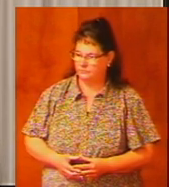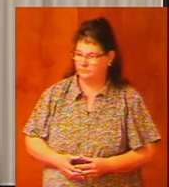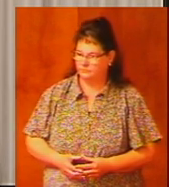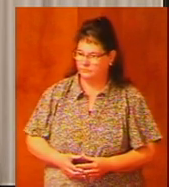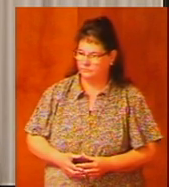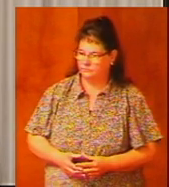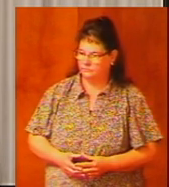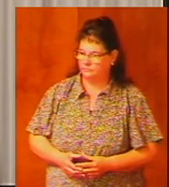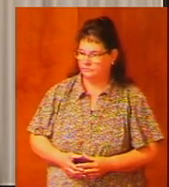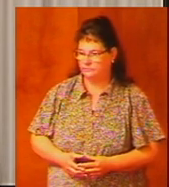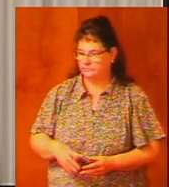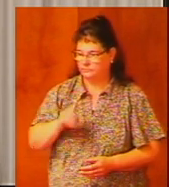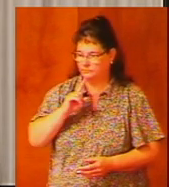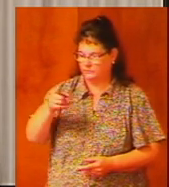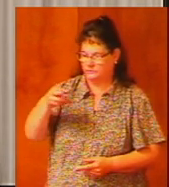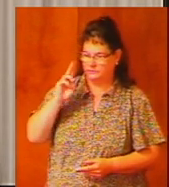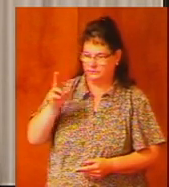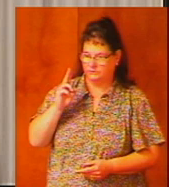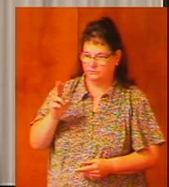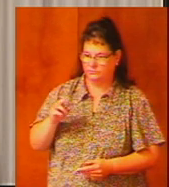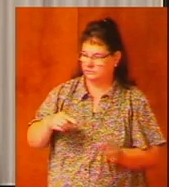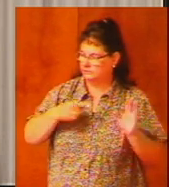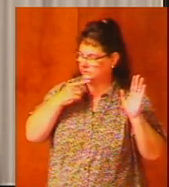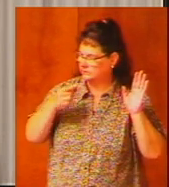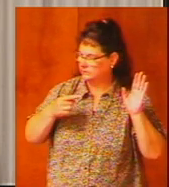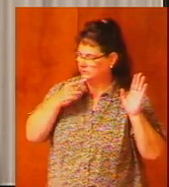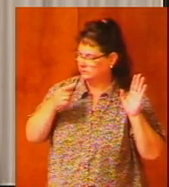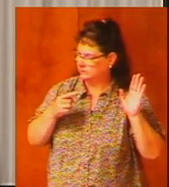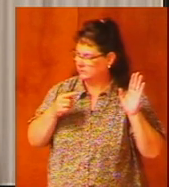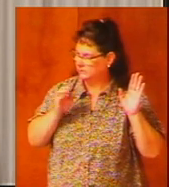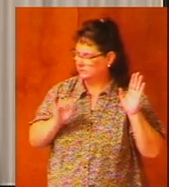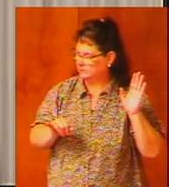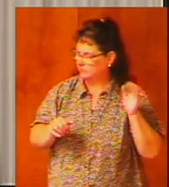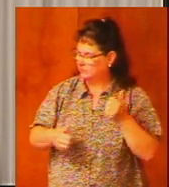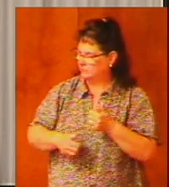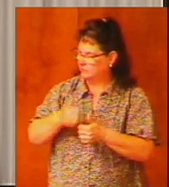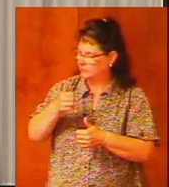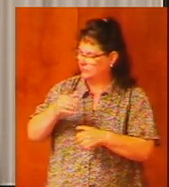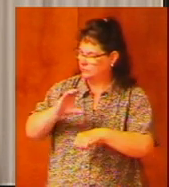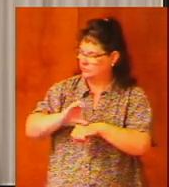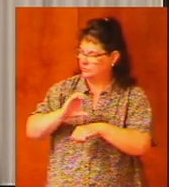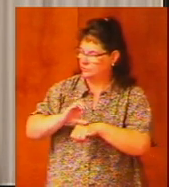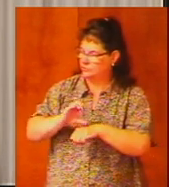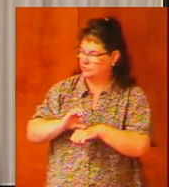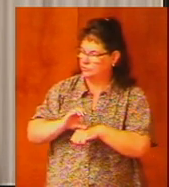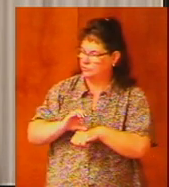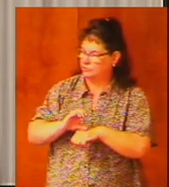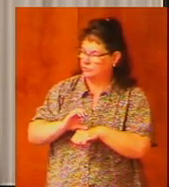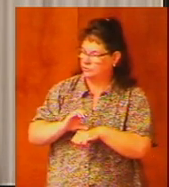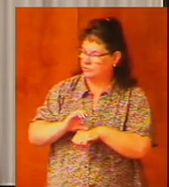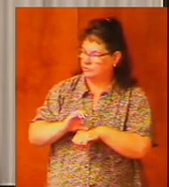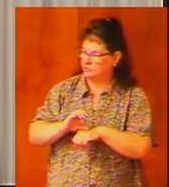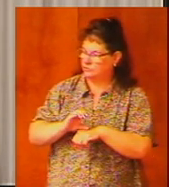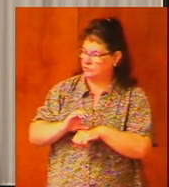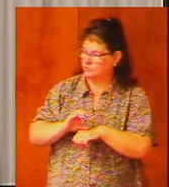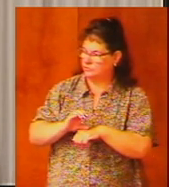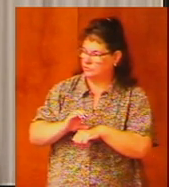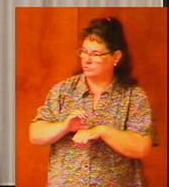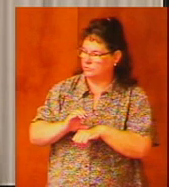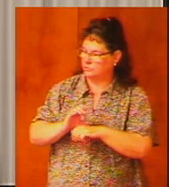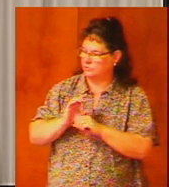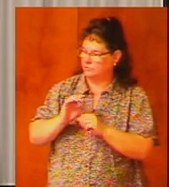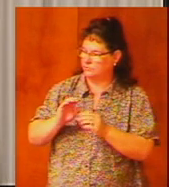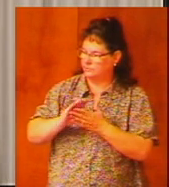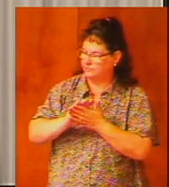in fact history testifies that most churches go into